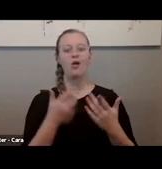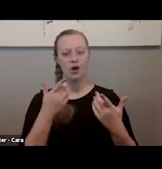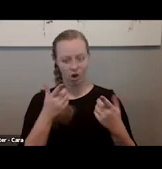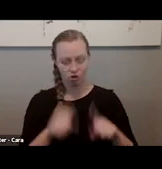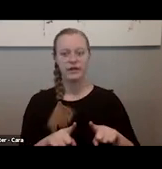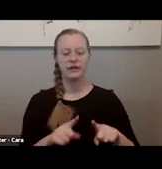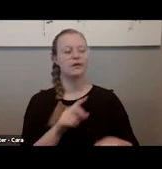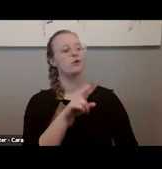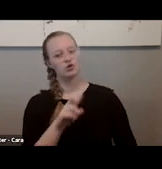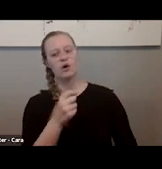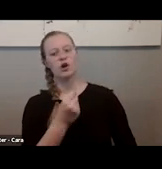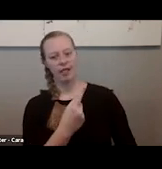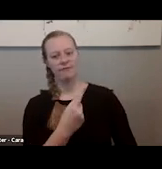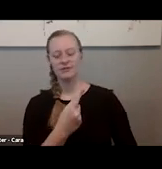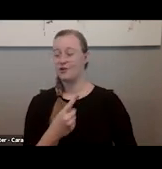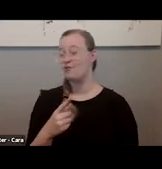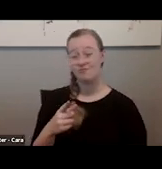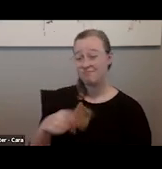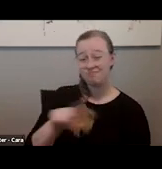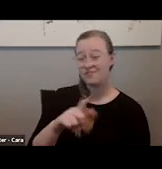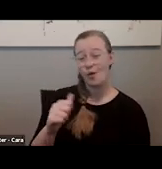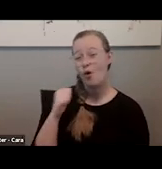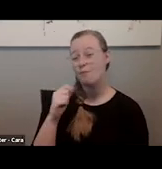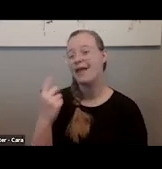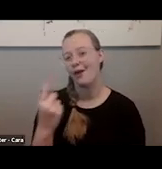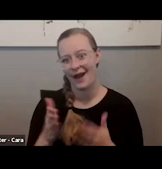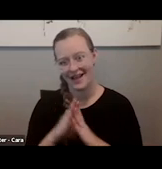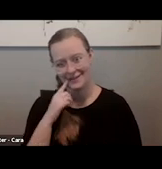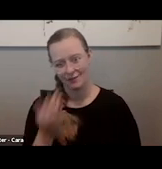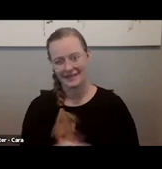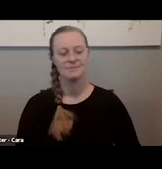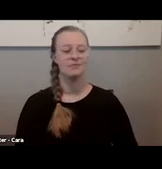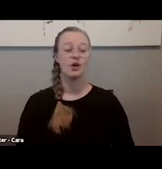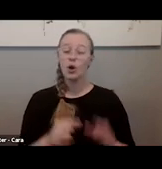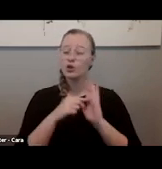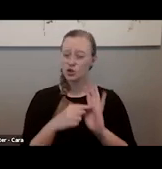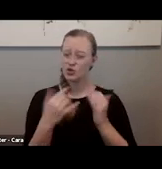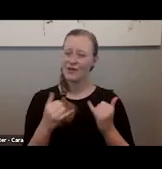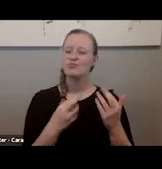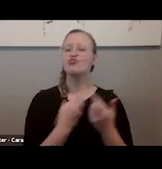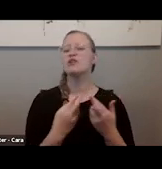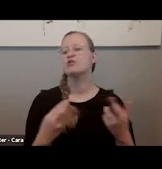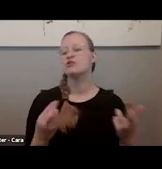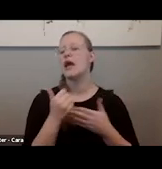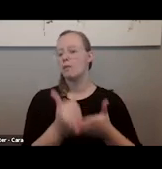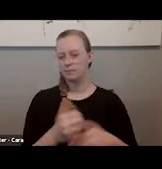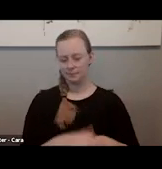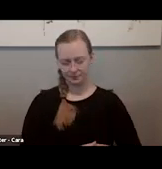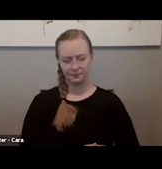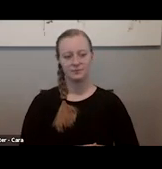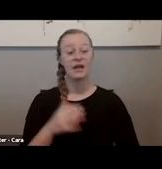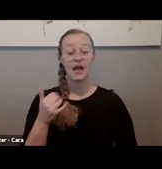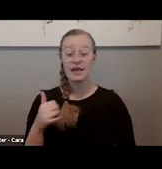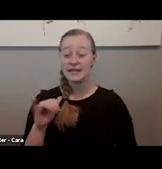you ask for this. And let's show the next slide for some resources that will help you make your case. In the yellow